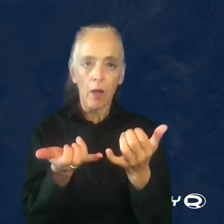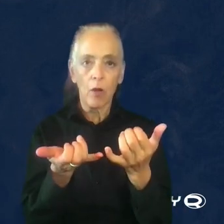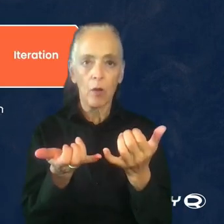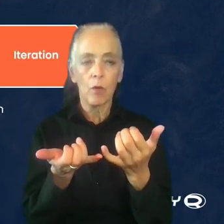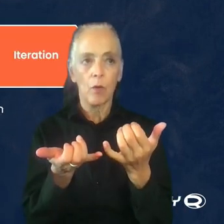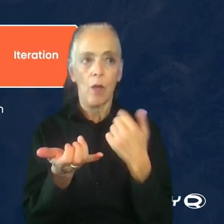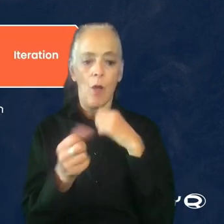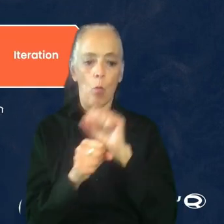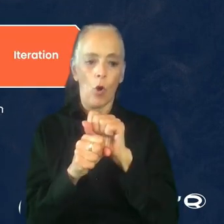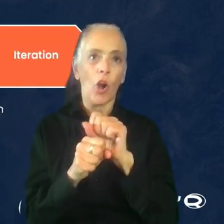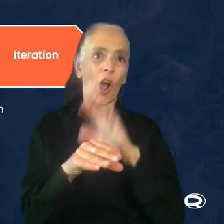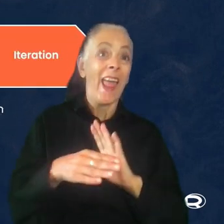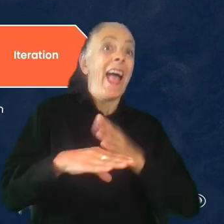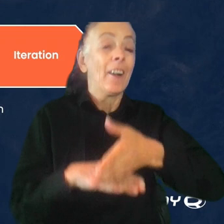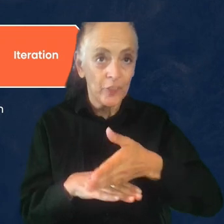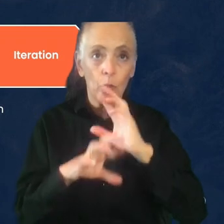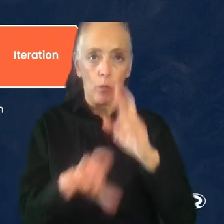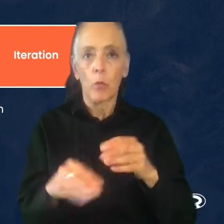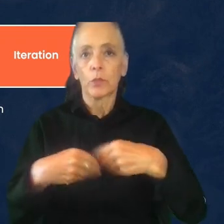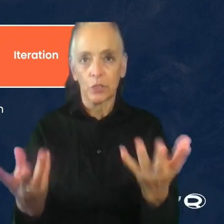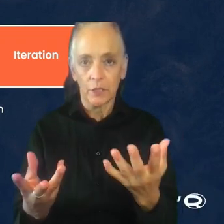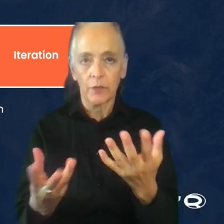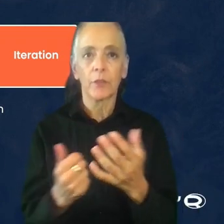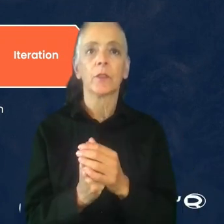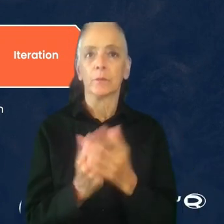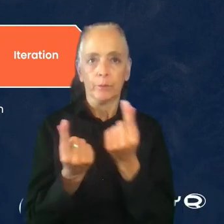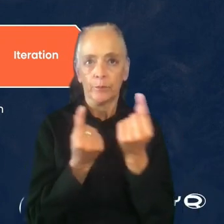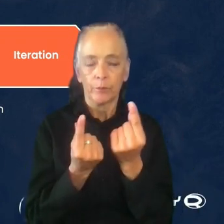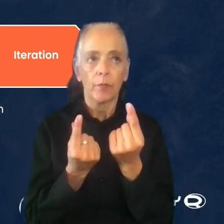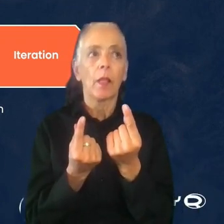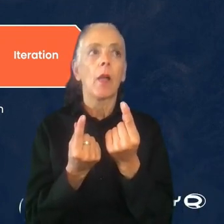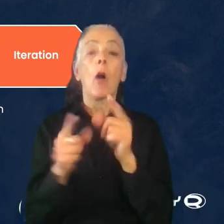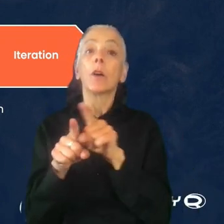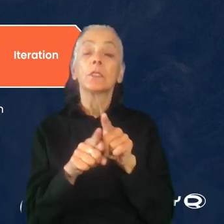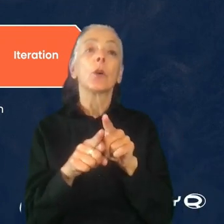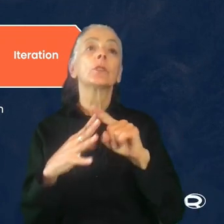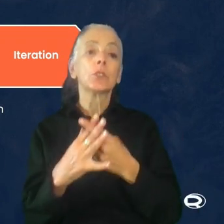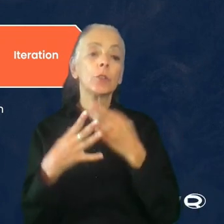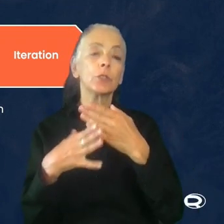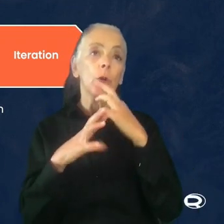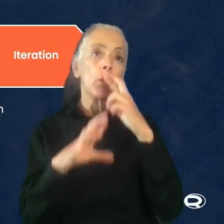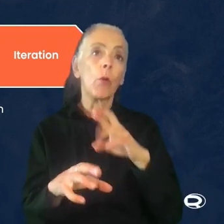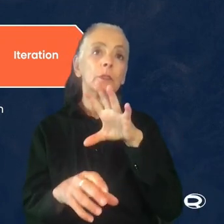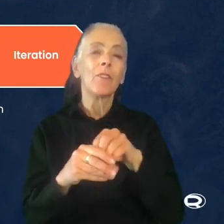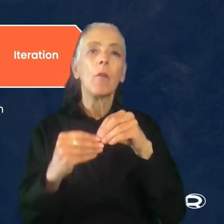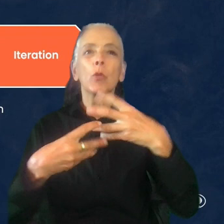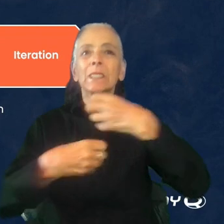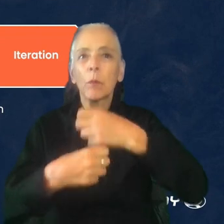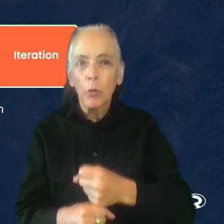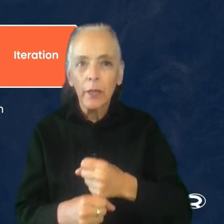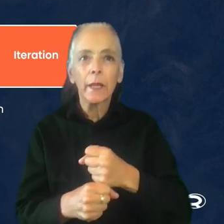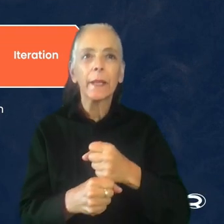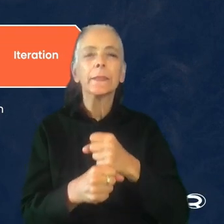on the after. I also started sharing reports in a way that involved a lot more summaries and bite